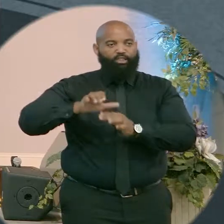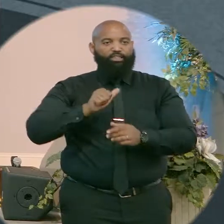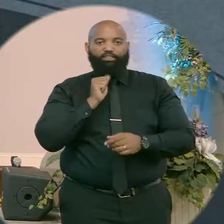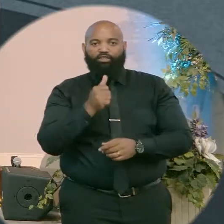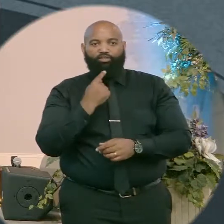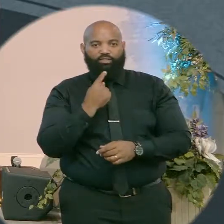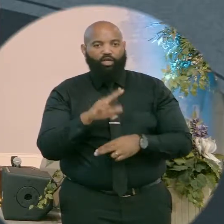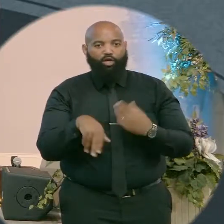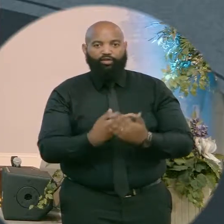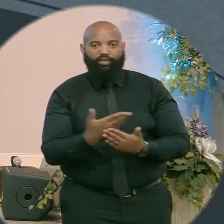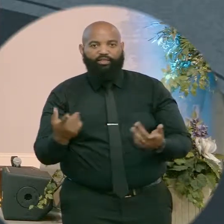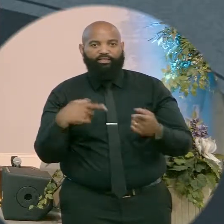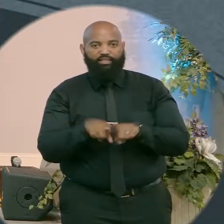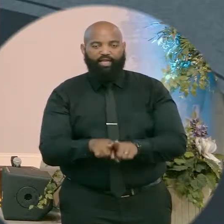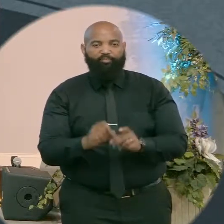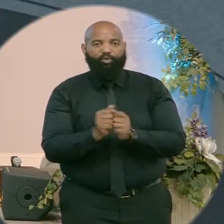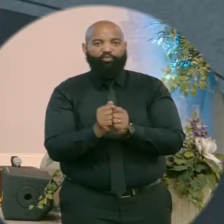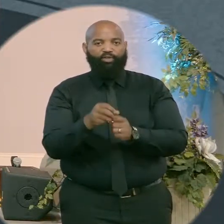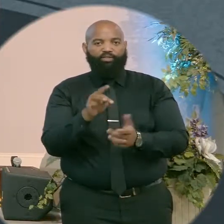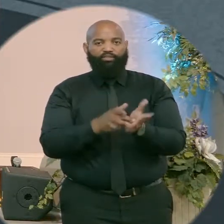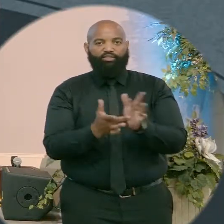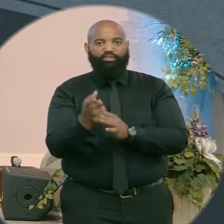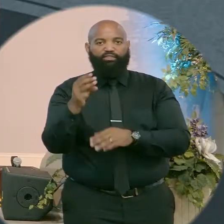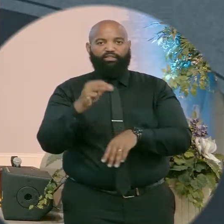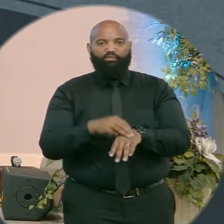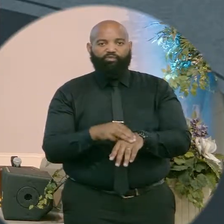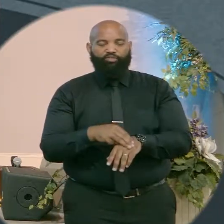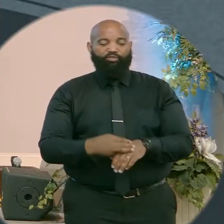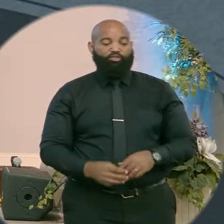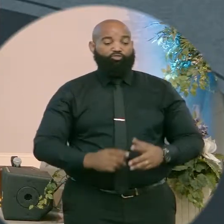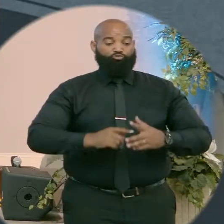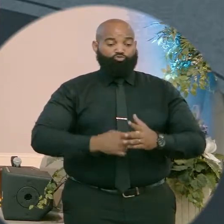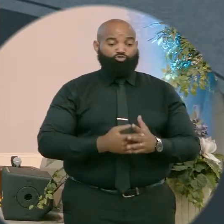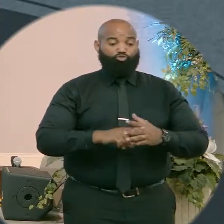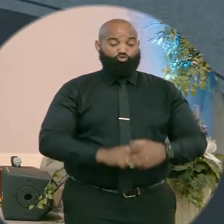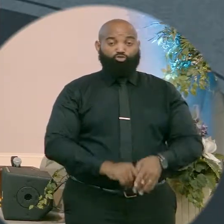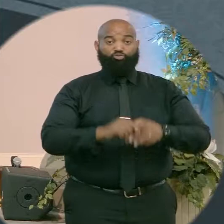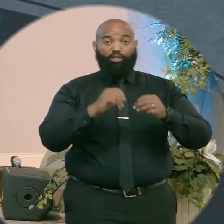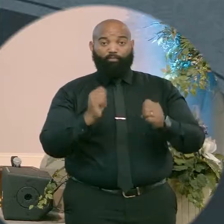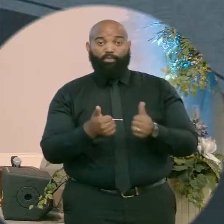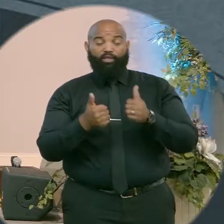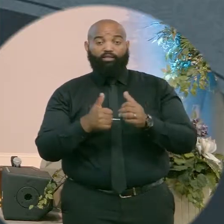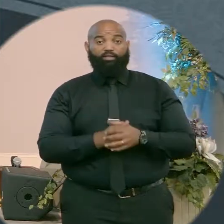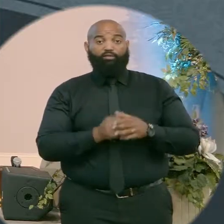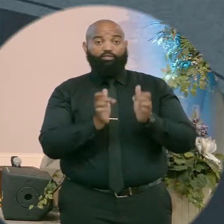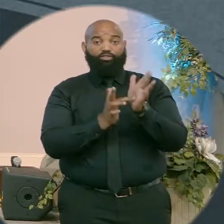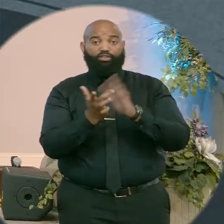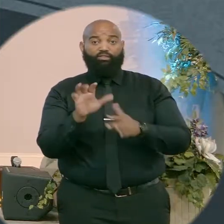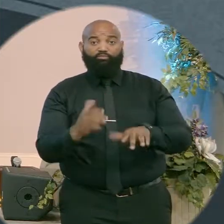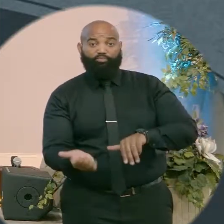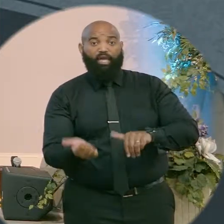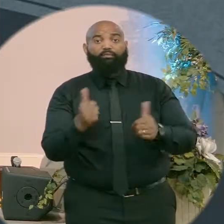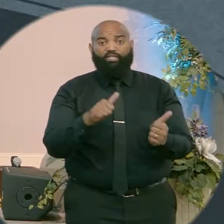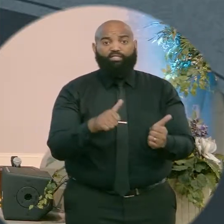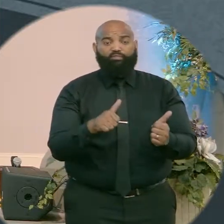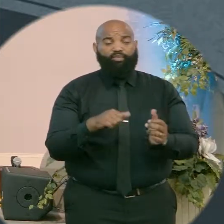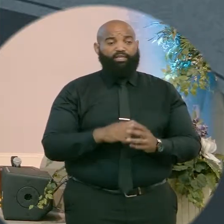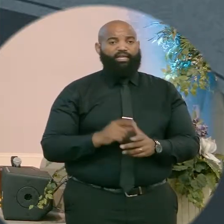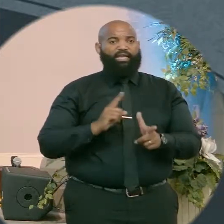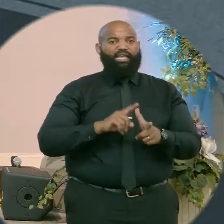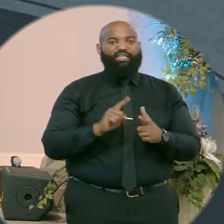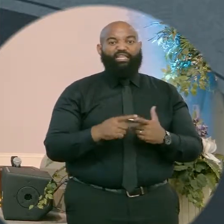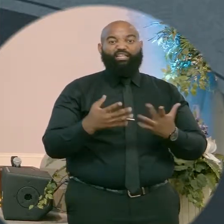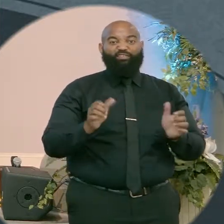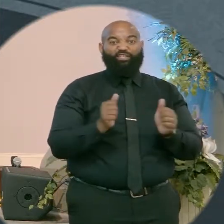that lead up to his ministry. It gets straight to the nitty gritty. It opens up with Jesus's baptism and it